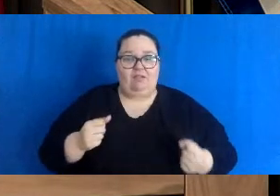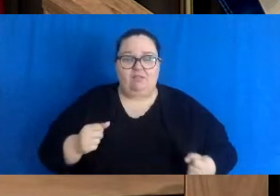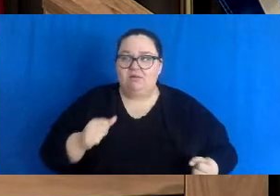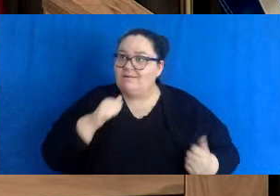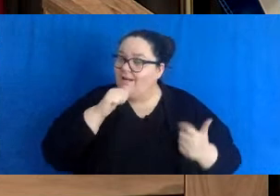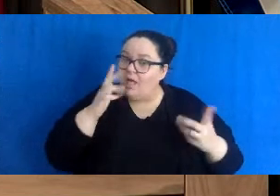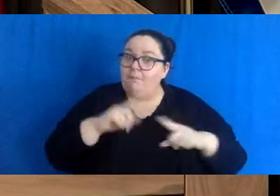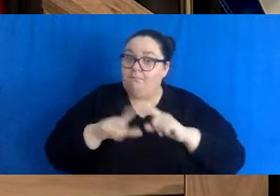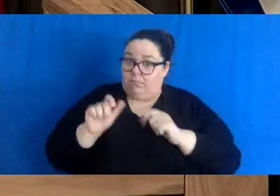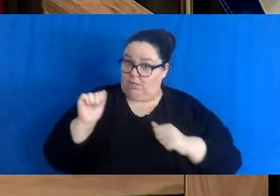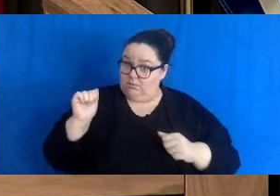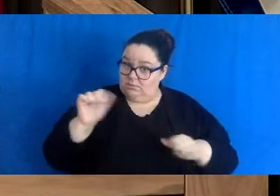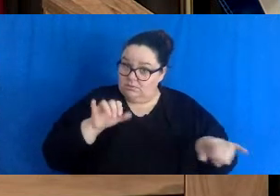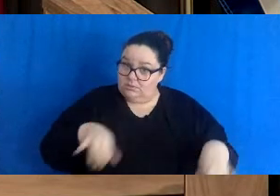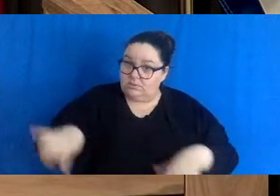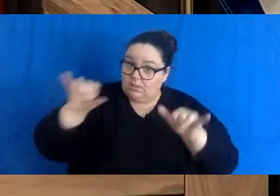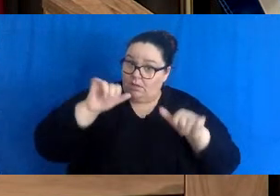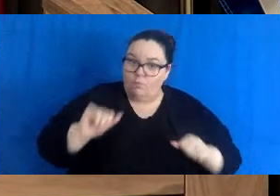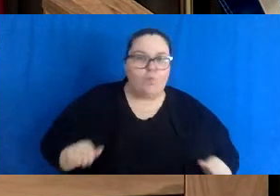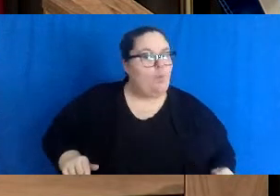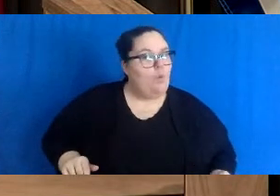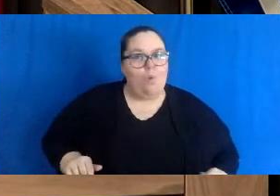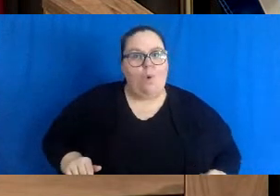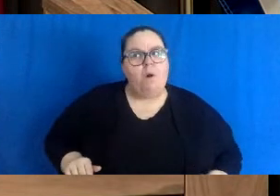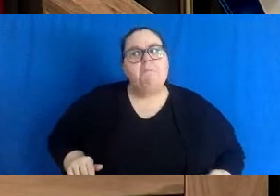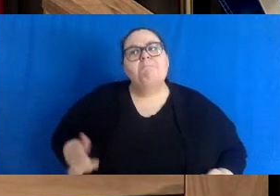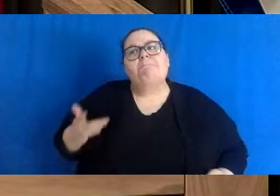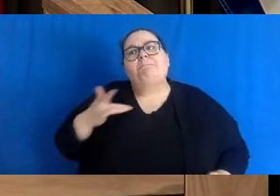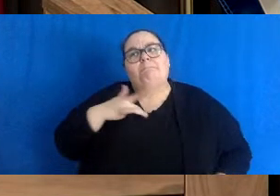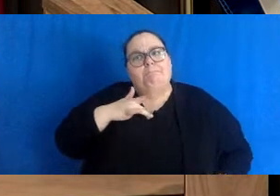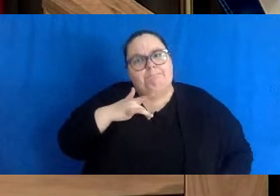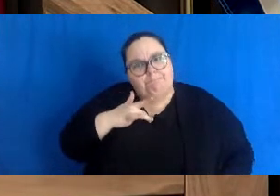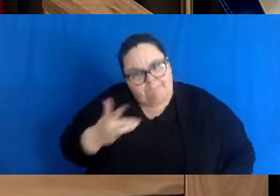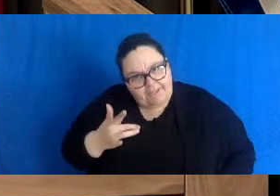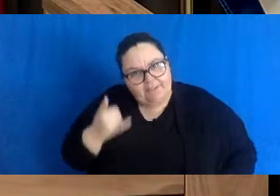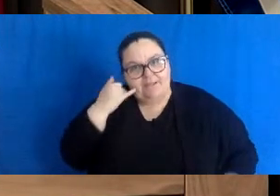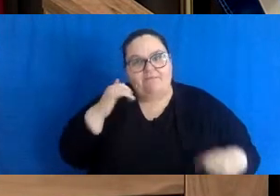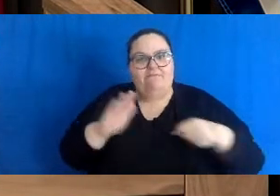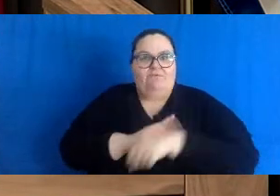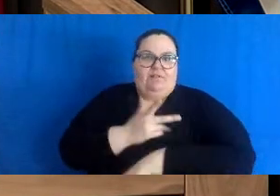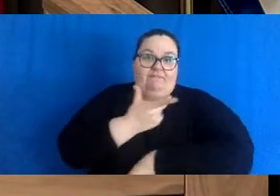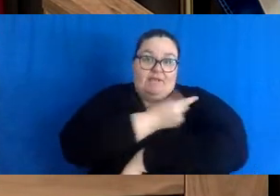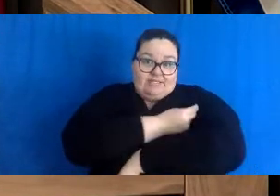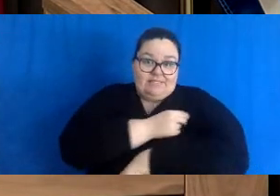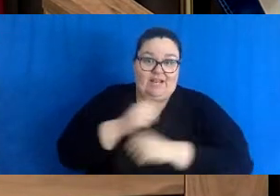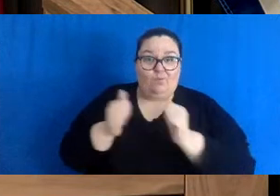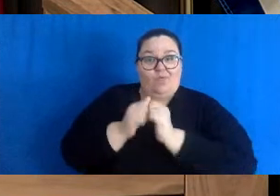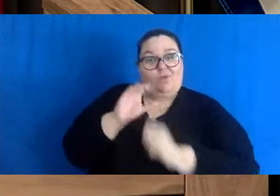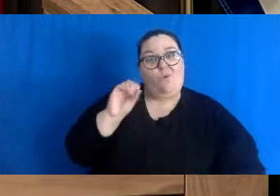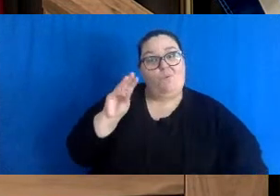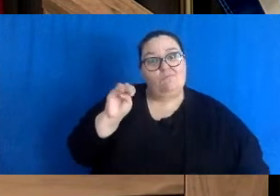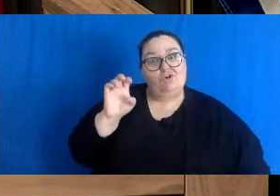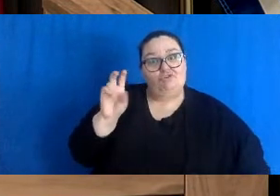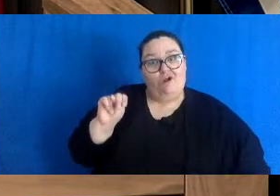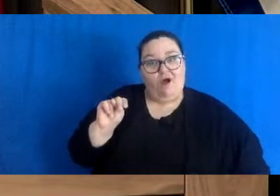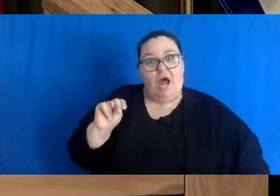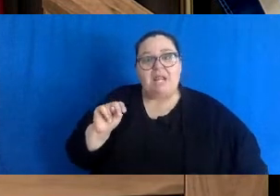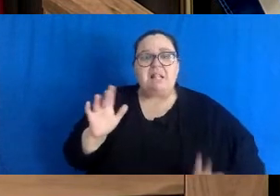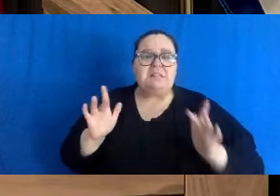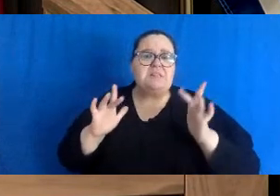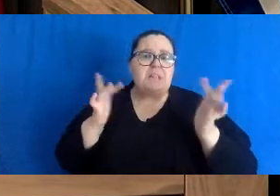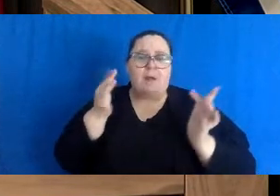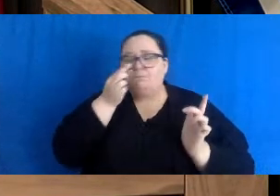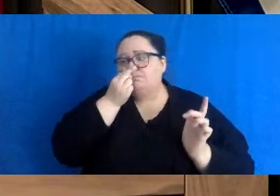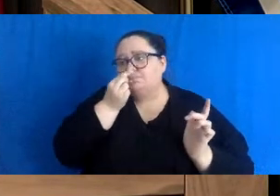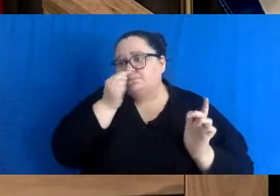everybody but it is for the masses if they're vaccinated fully it's been proven so I think optimistically I'm saying